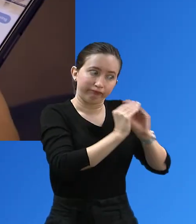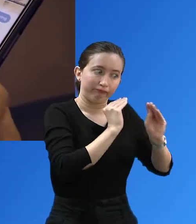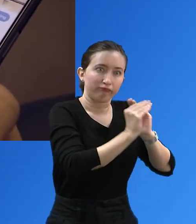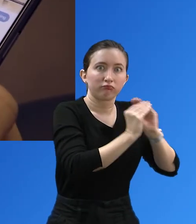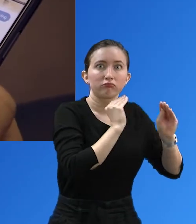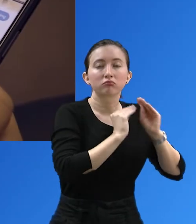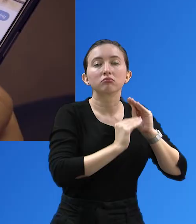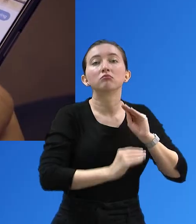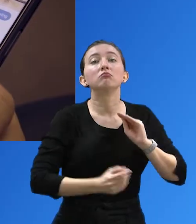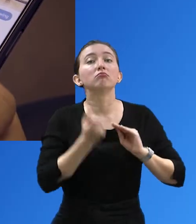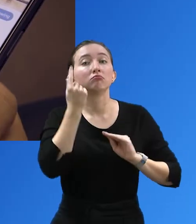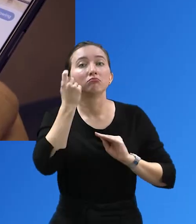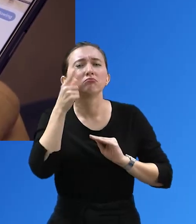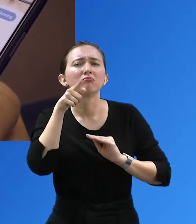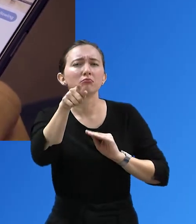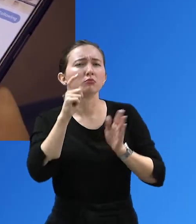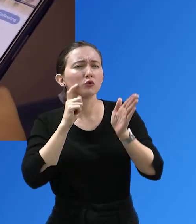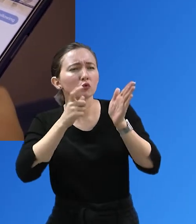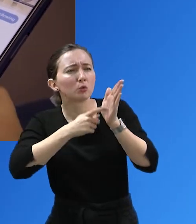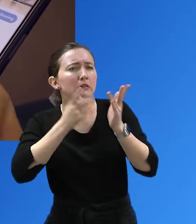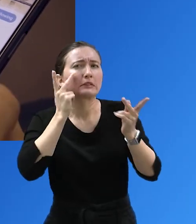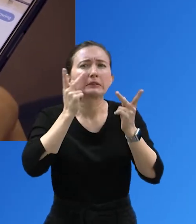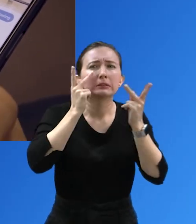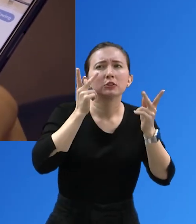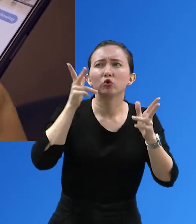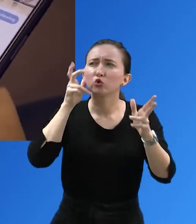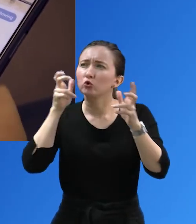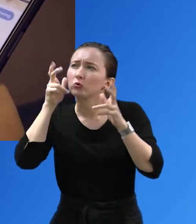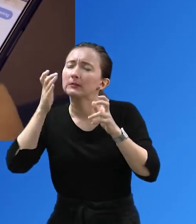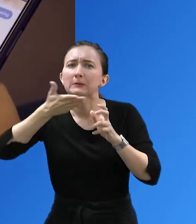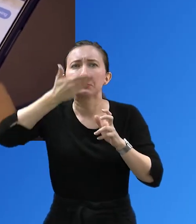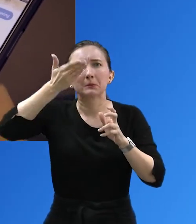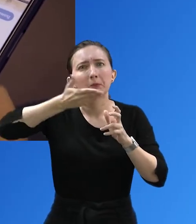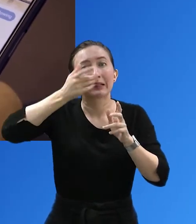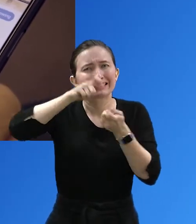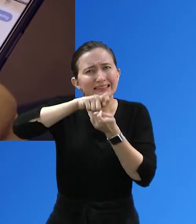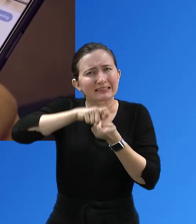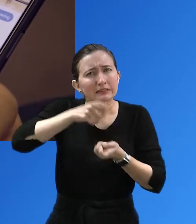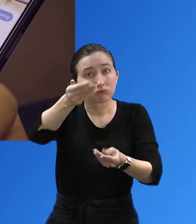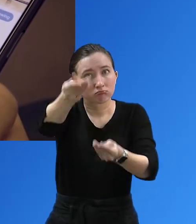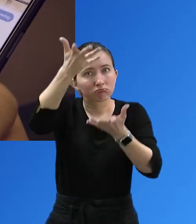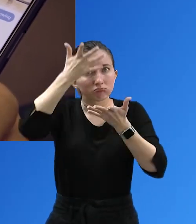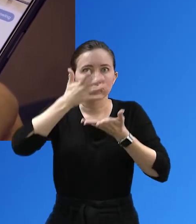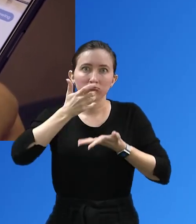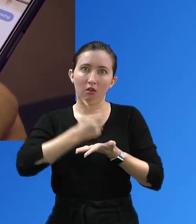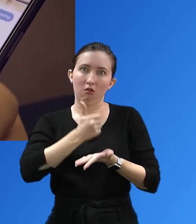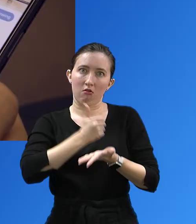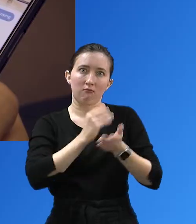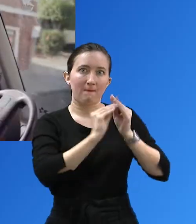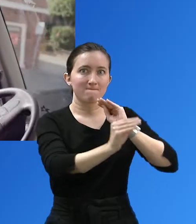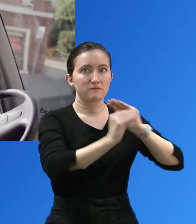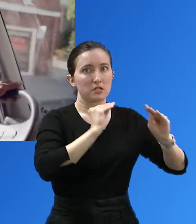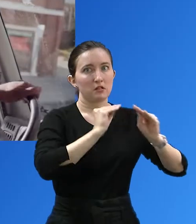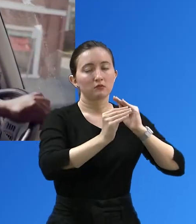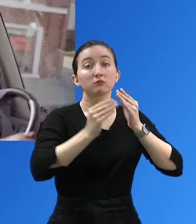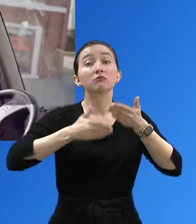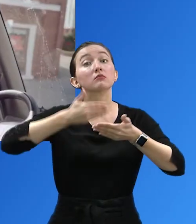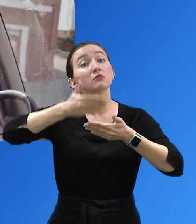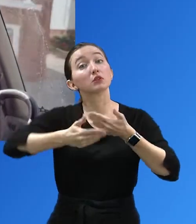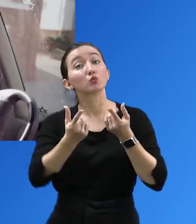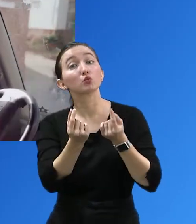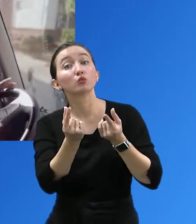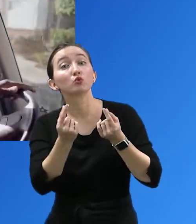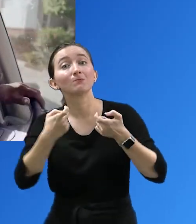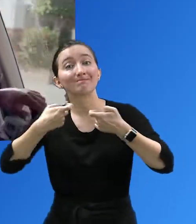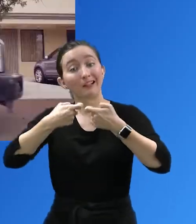information sources. Reporting on what they have seen, heard, and even smelled greatly improves our restoration efforts. What happens